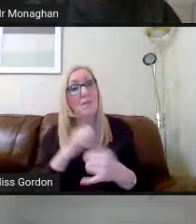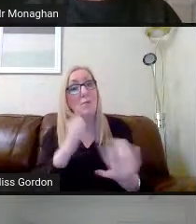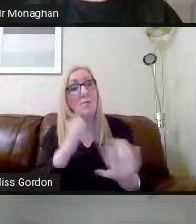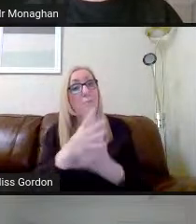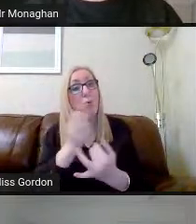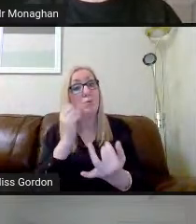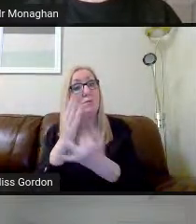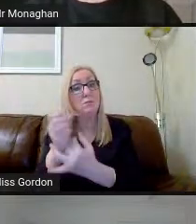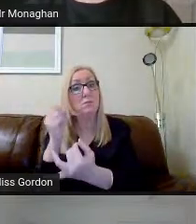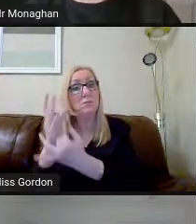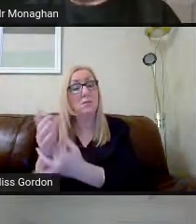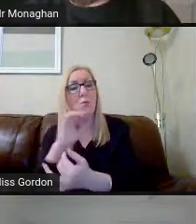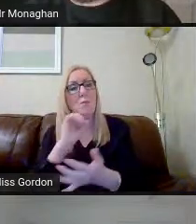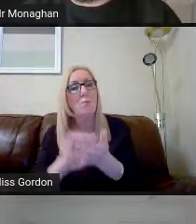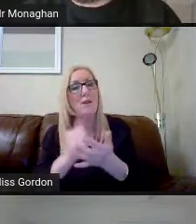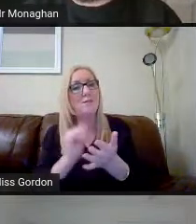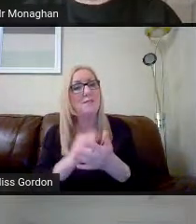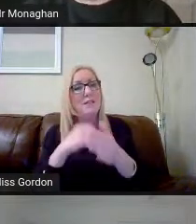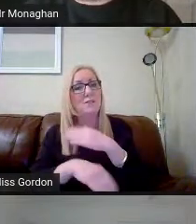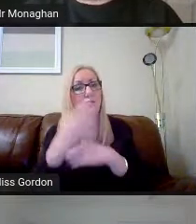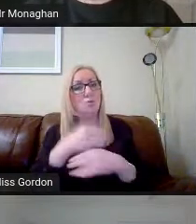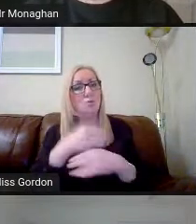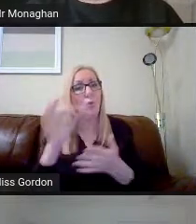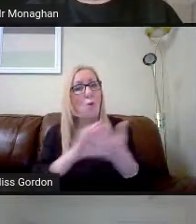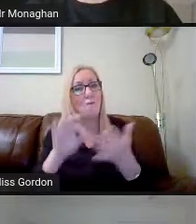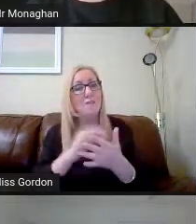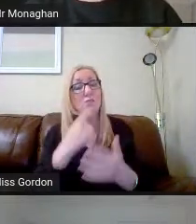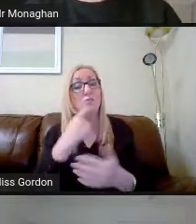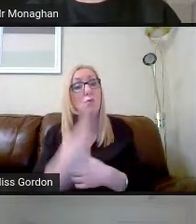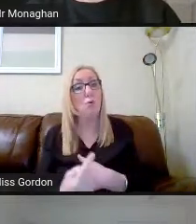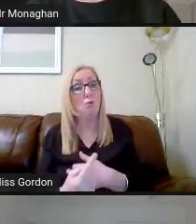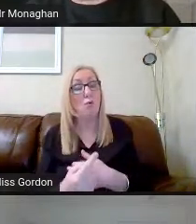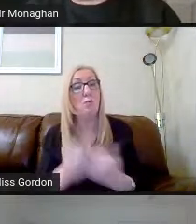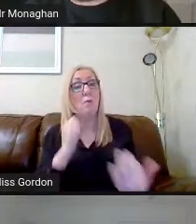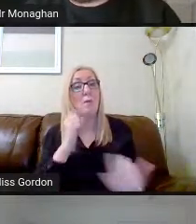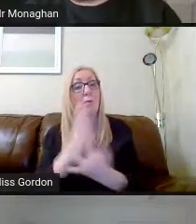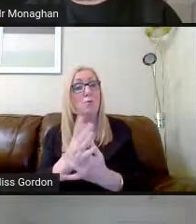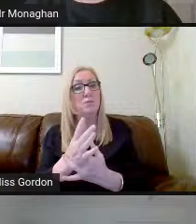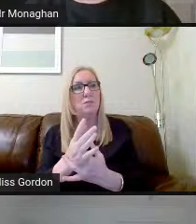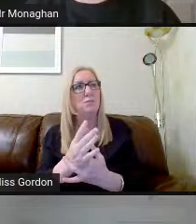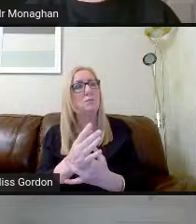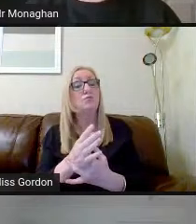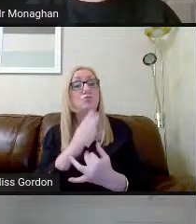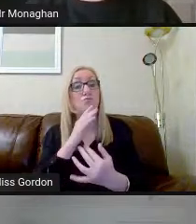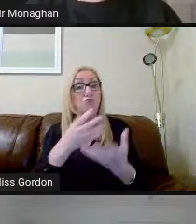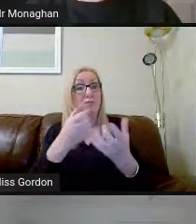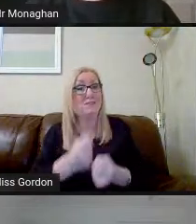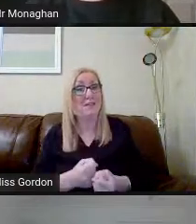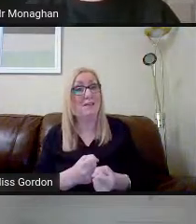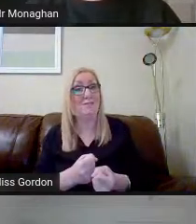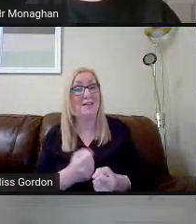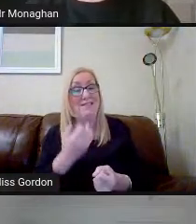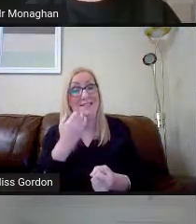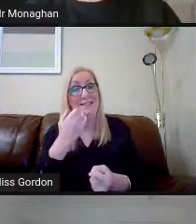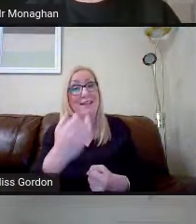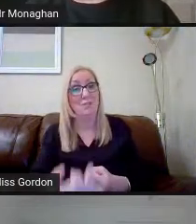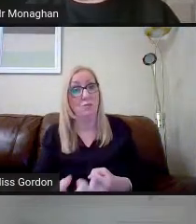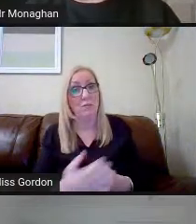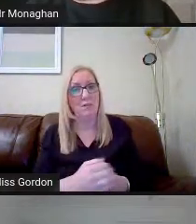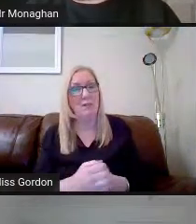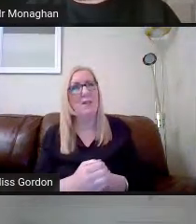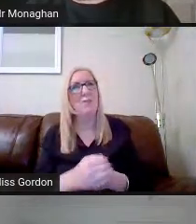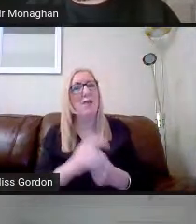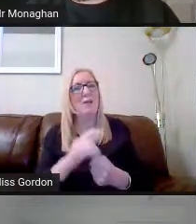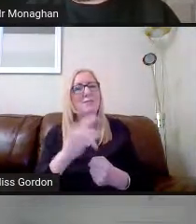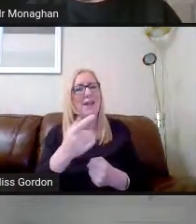They're due to get printed in the school office tomorrow and posted. So you should have them for the start of next week. And then you're going to have in the region of about 10, 11 days